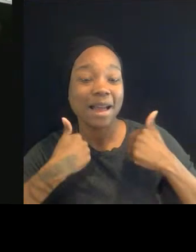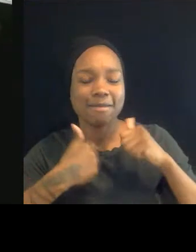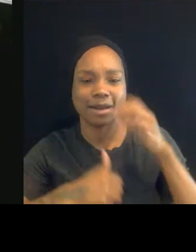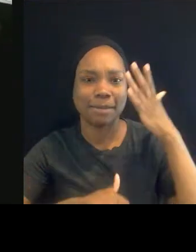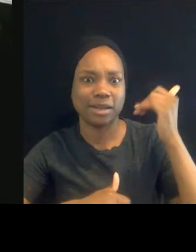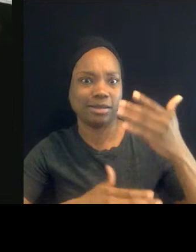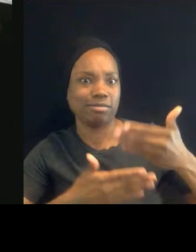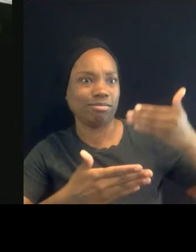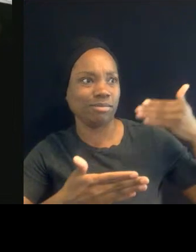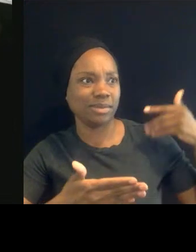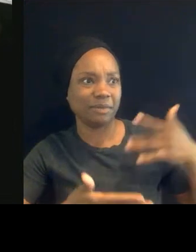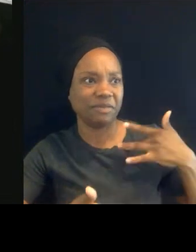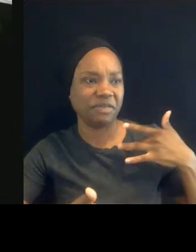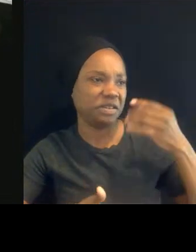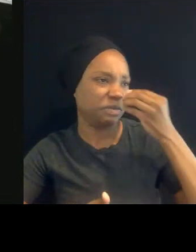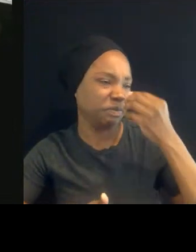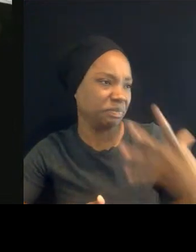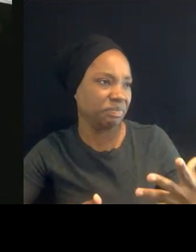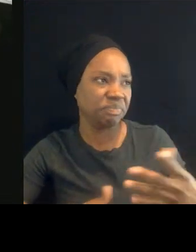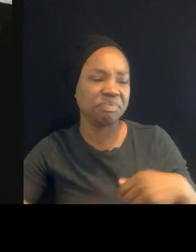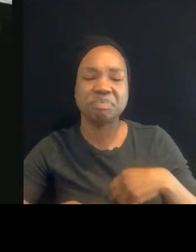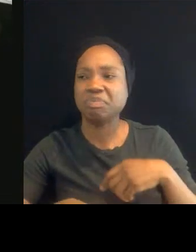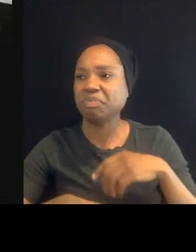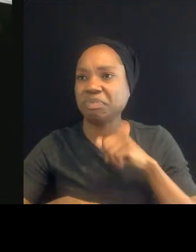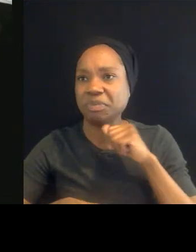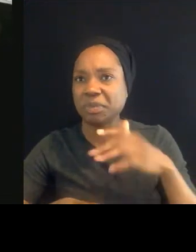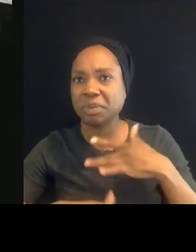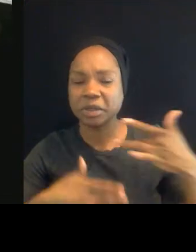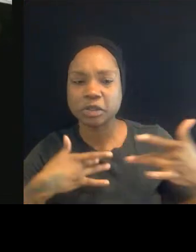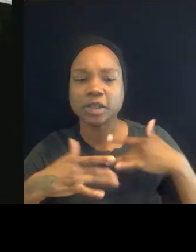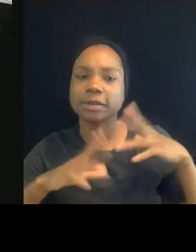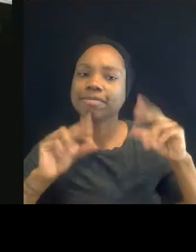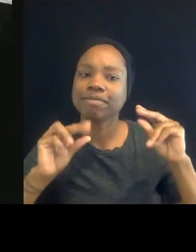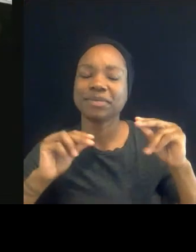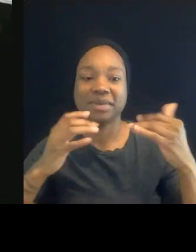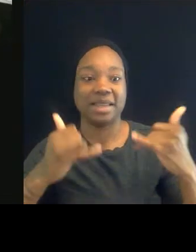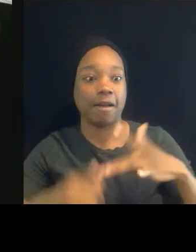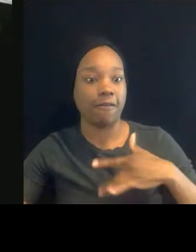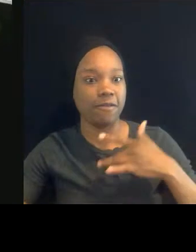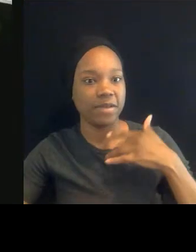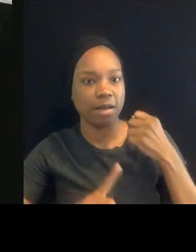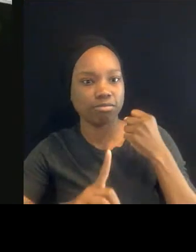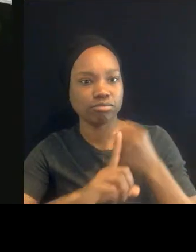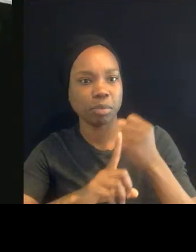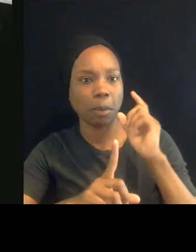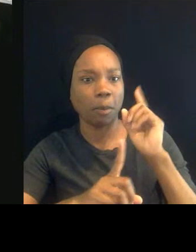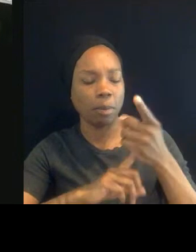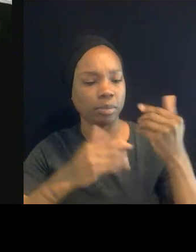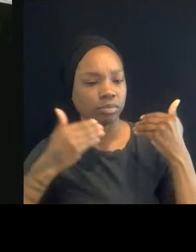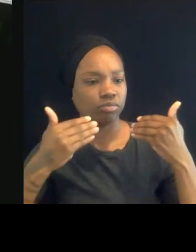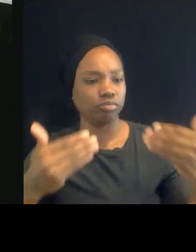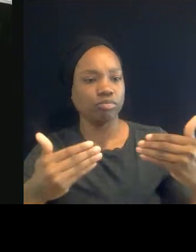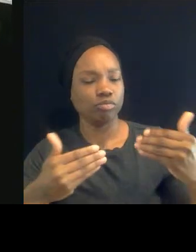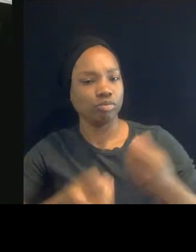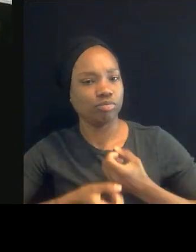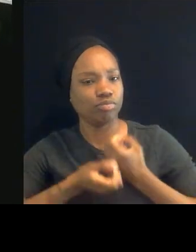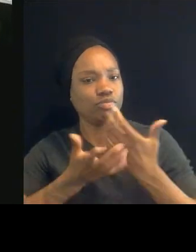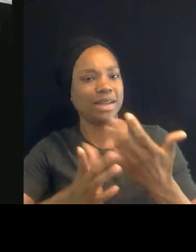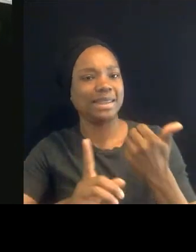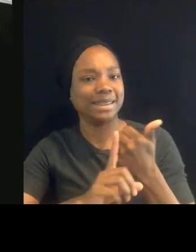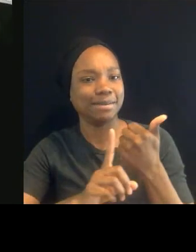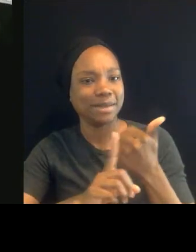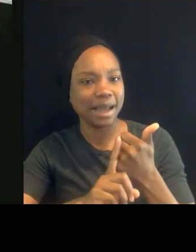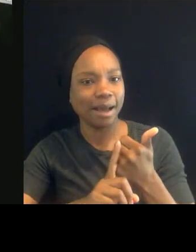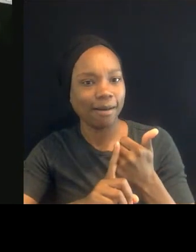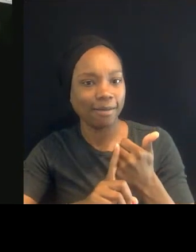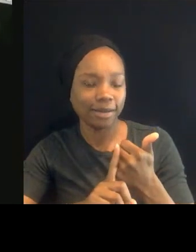that that was the best way to express themselves. And this was the moment that caused them to do that. I know that in the media, this word has become